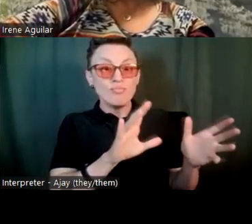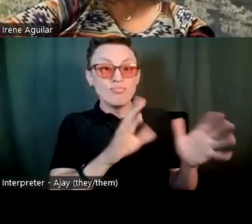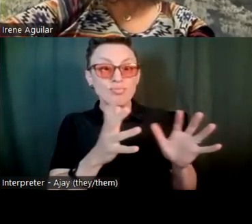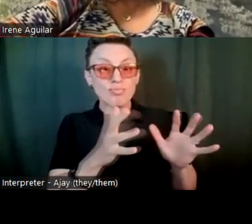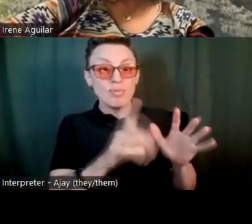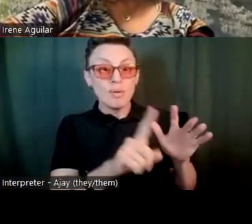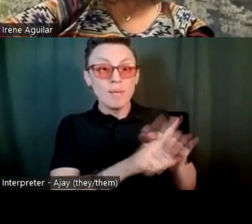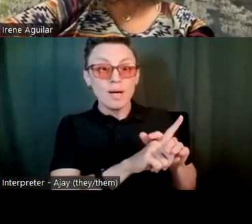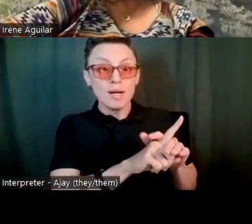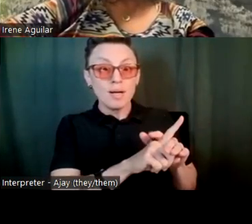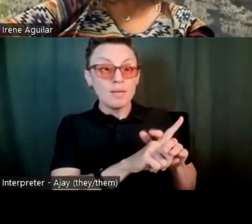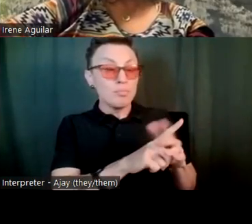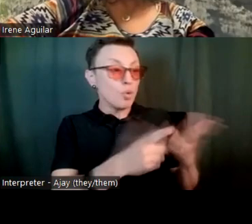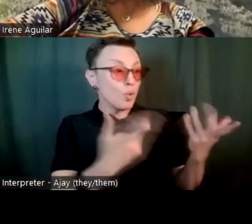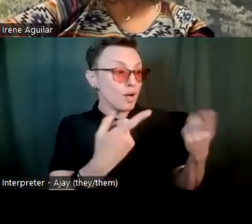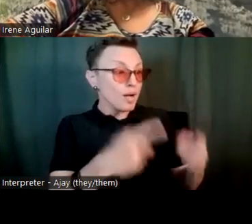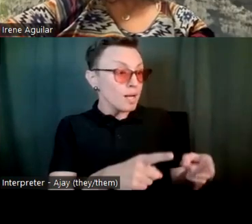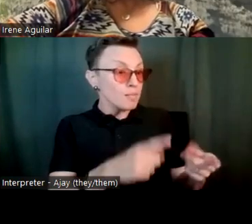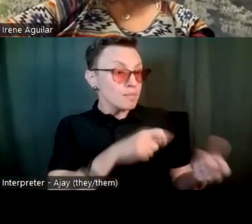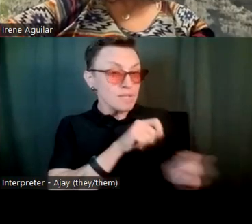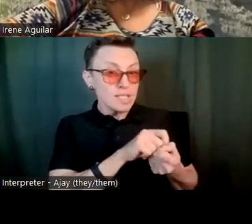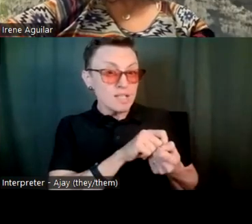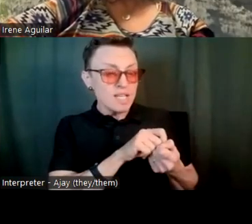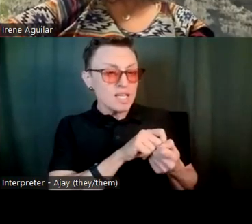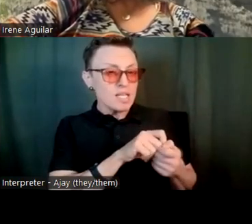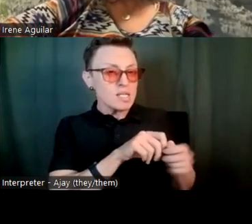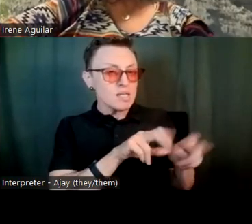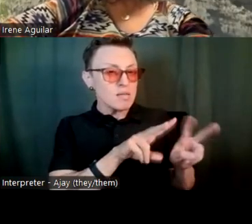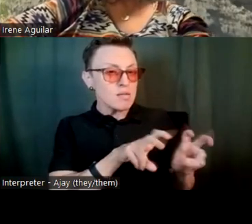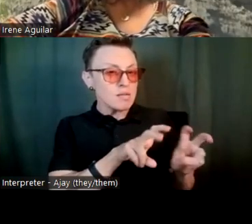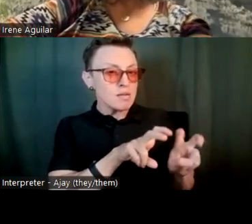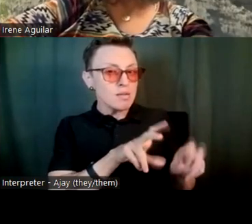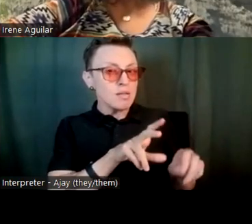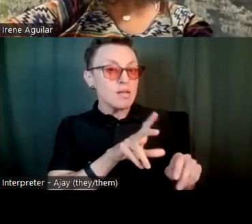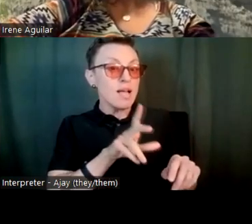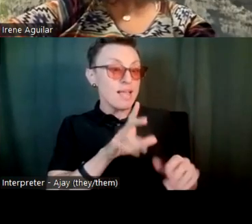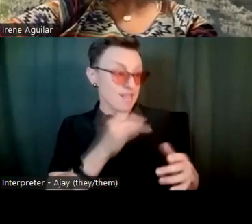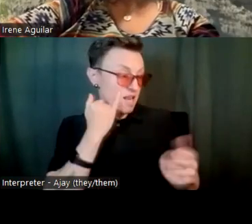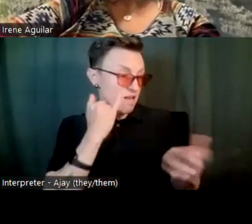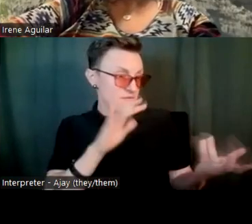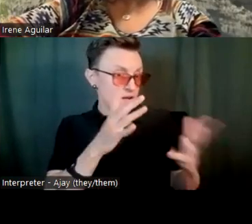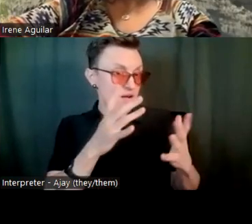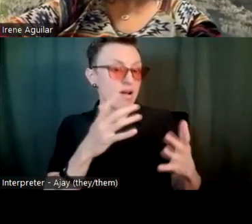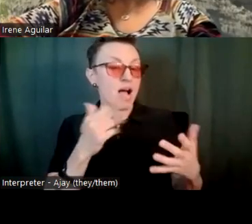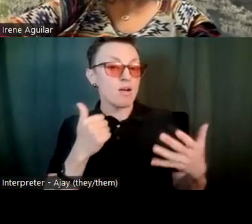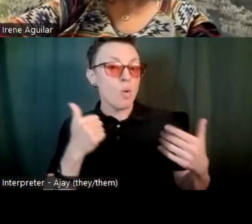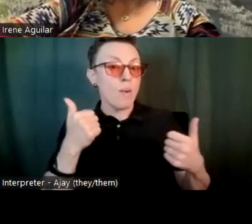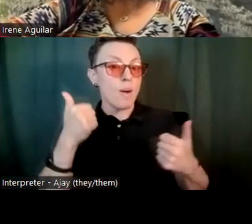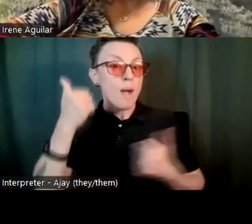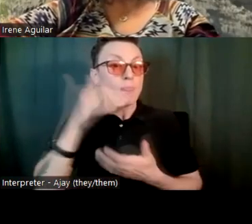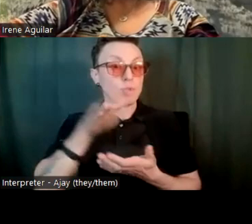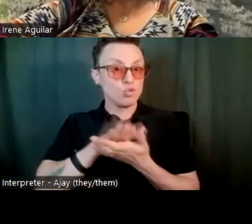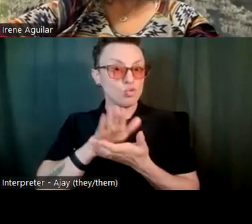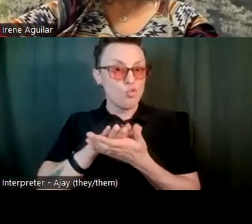happening. And I would go up the chain of command to have